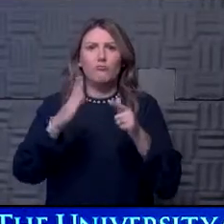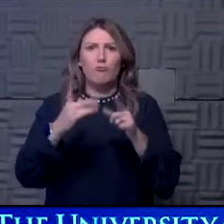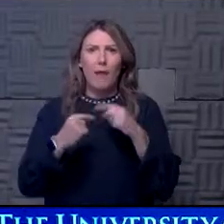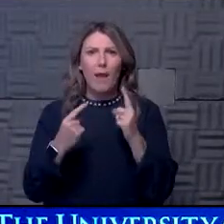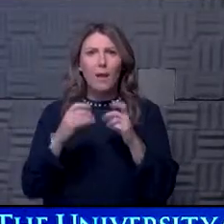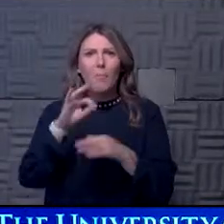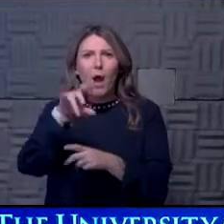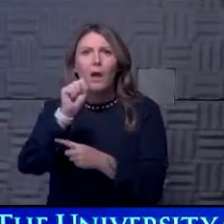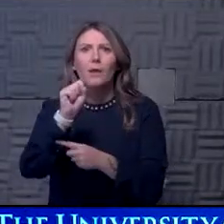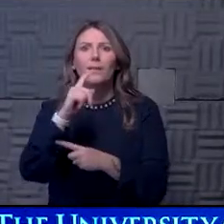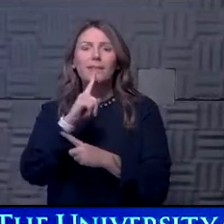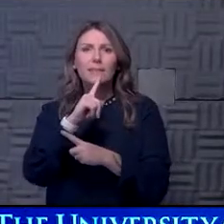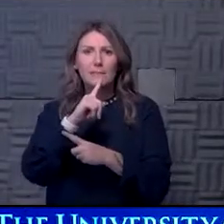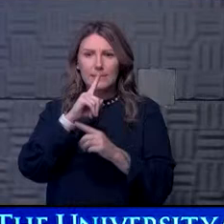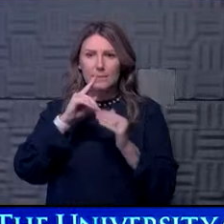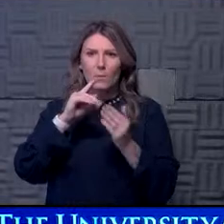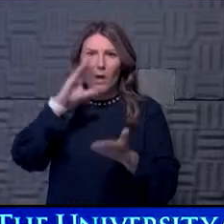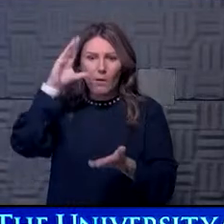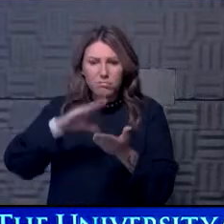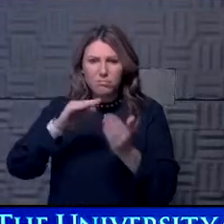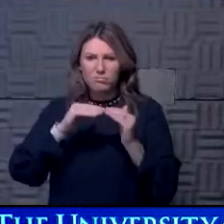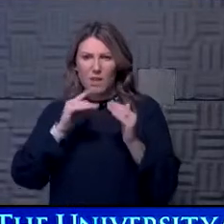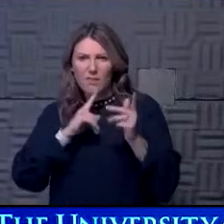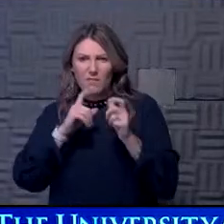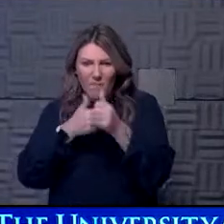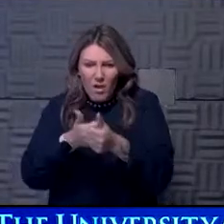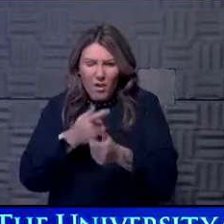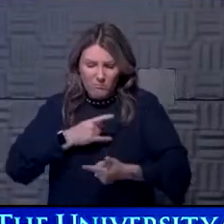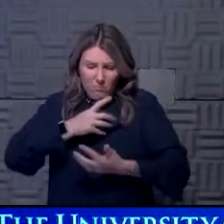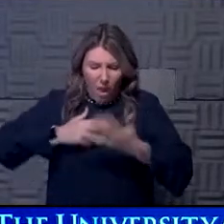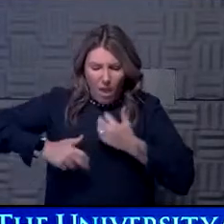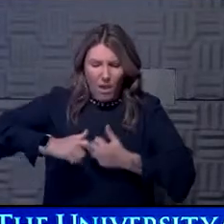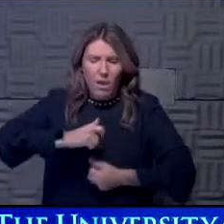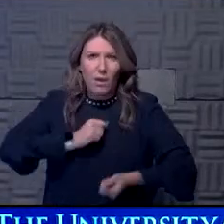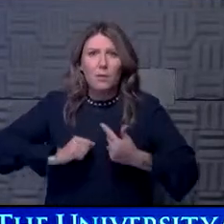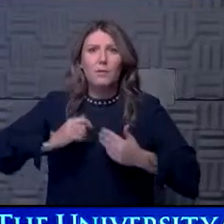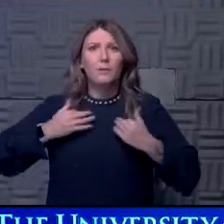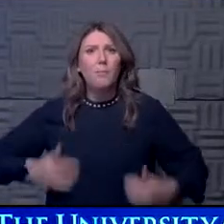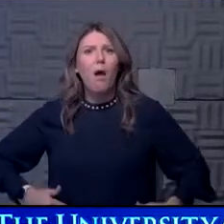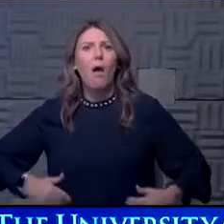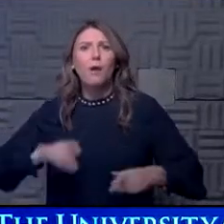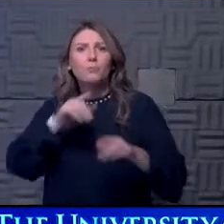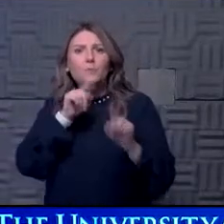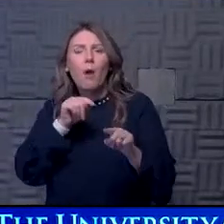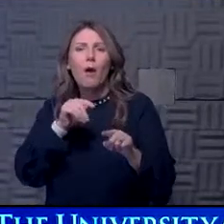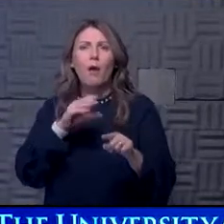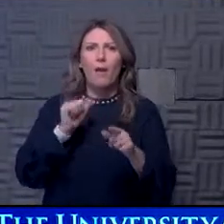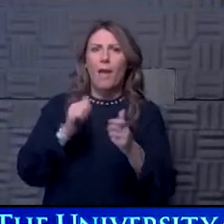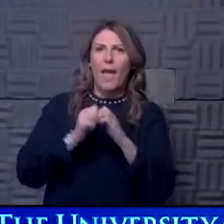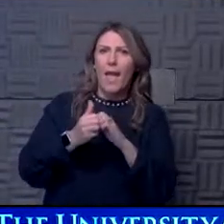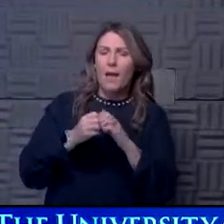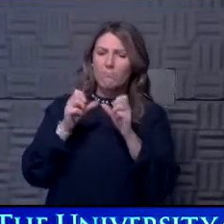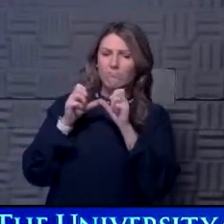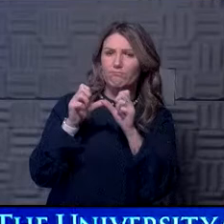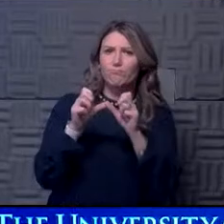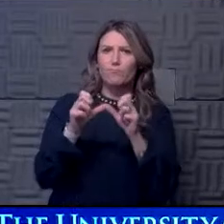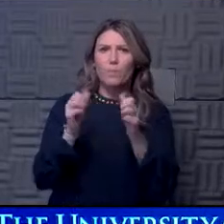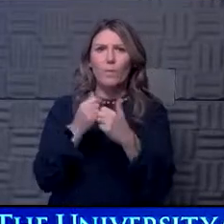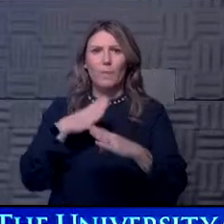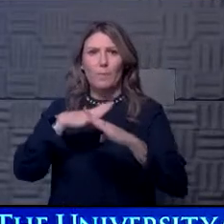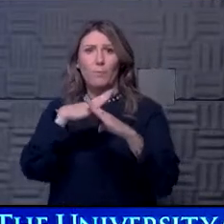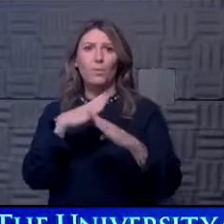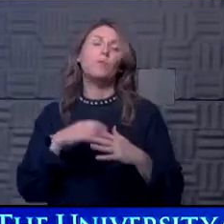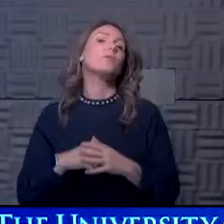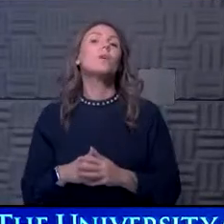by following multiple antibody types to understand the full immune response and what the durability of that immunity might be. So